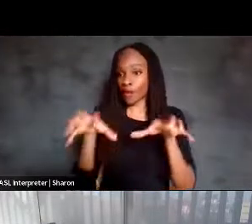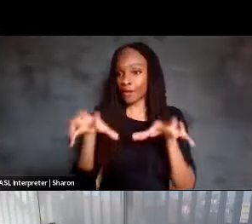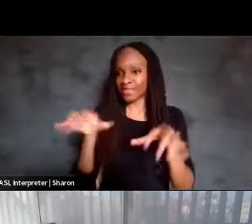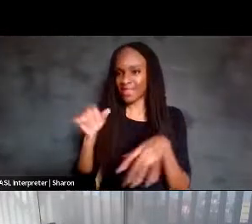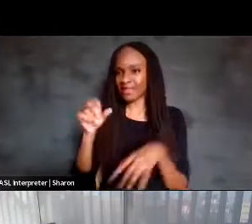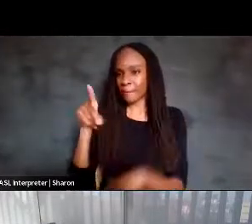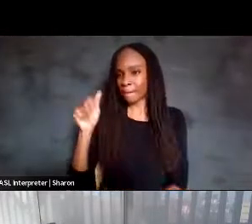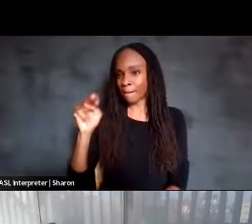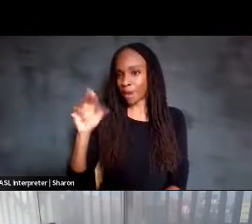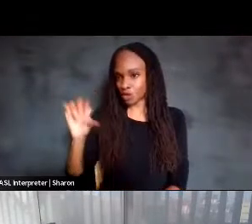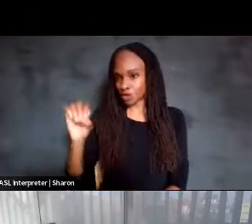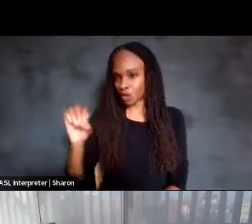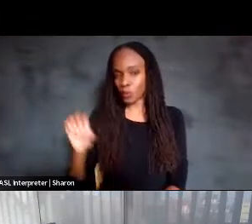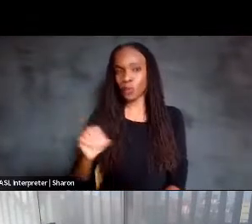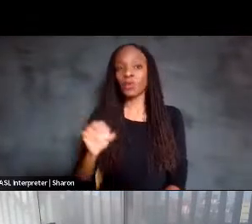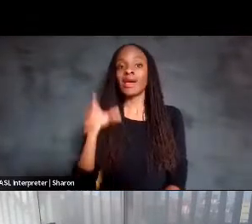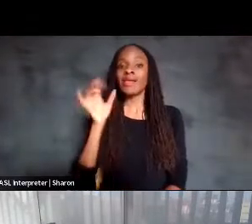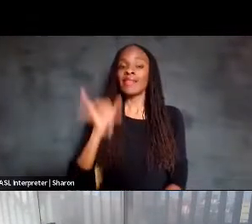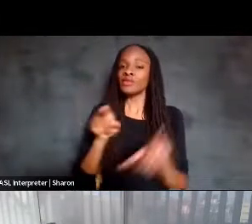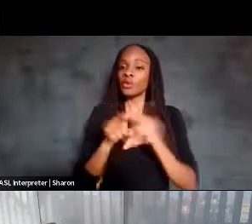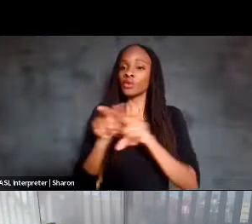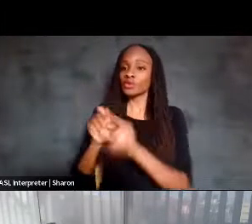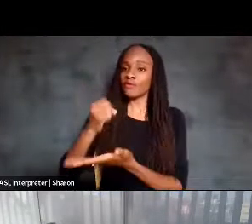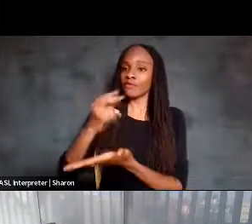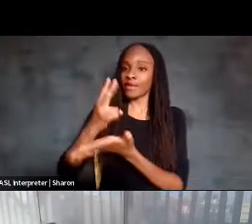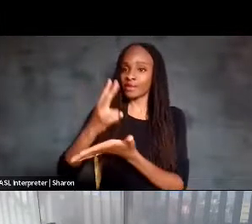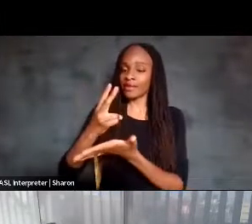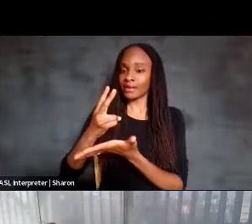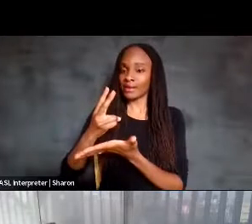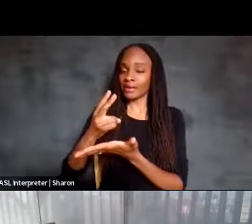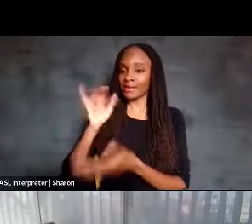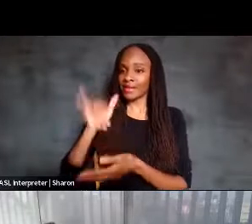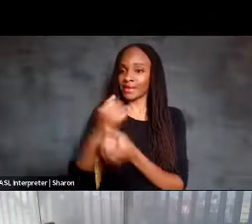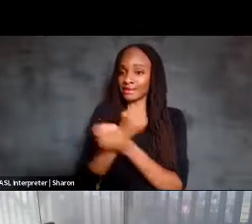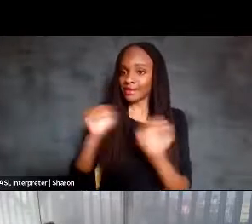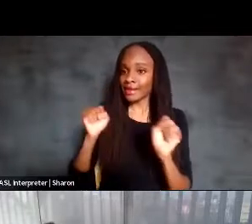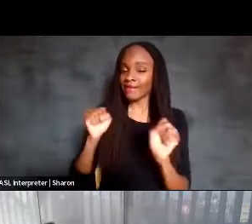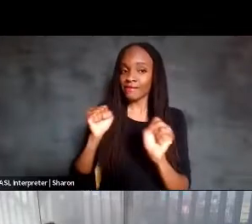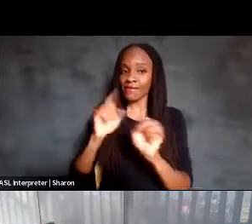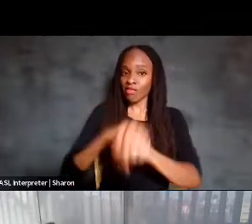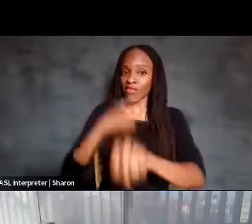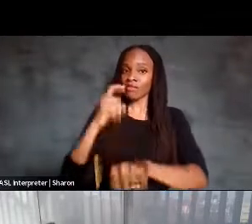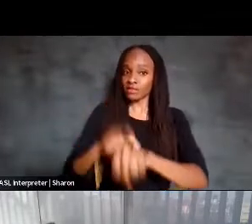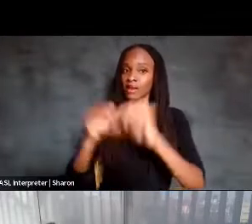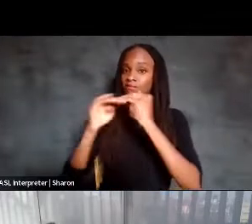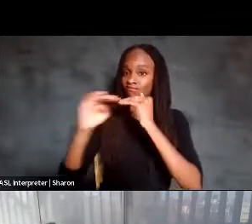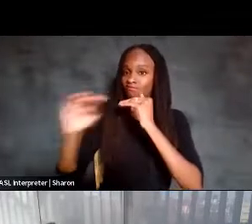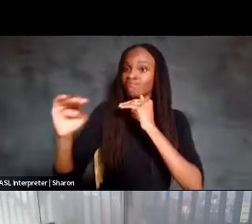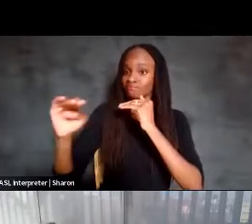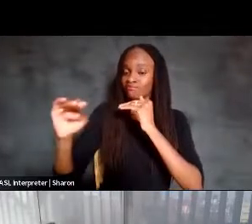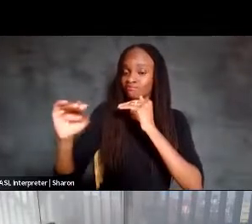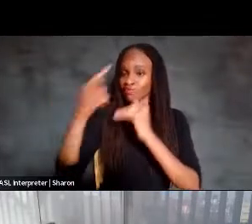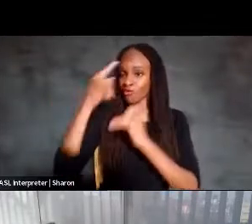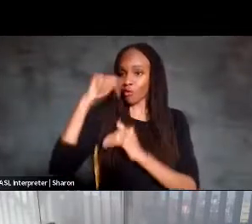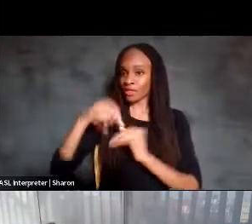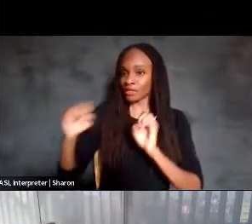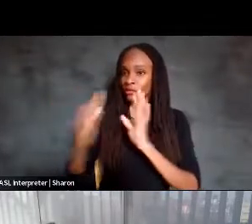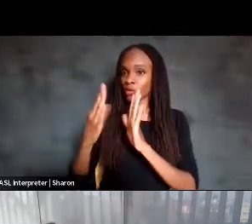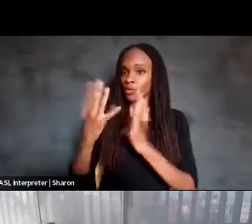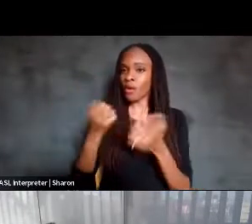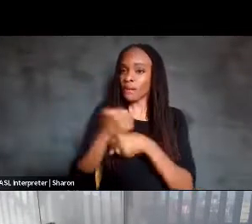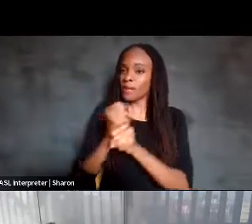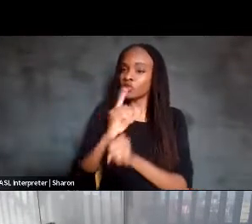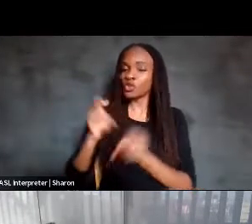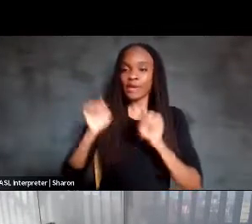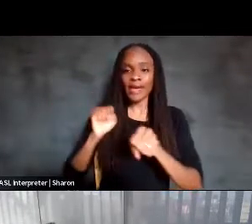And this is also to validate the safety and long-term viability of this approach. We want to make sure that it could work for a